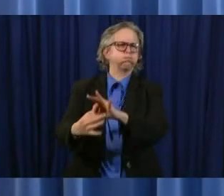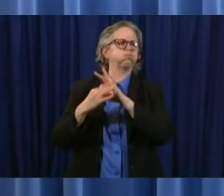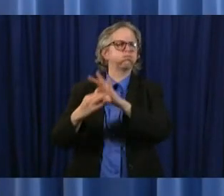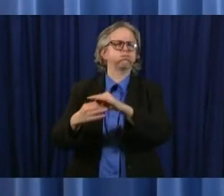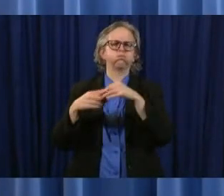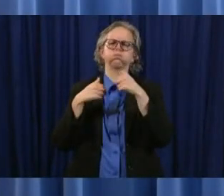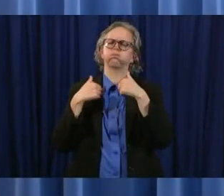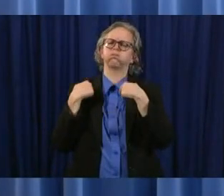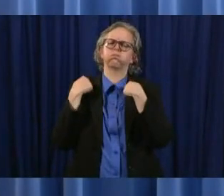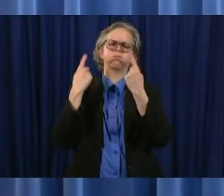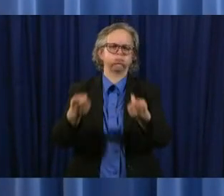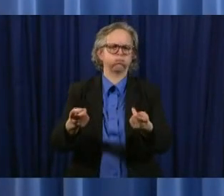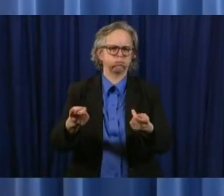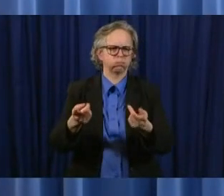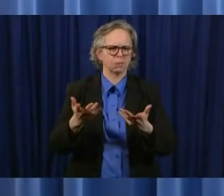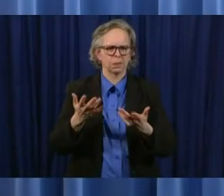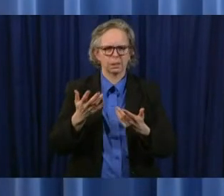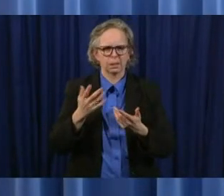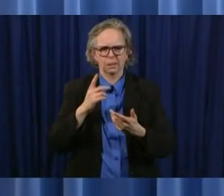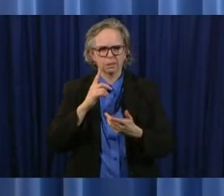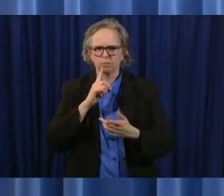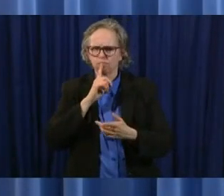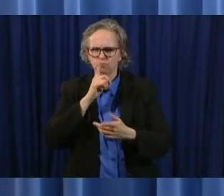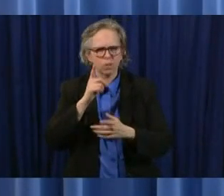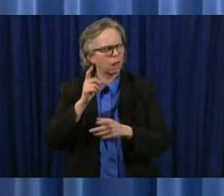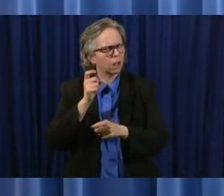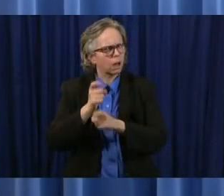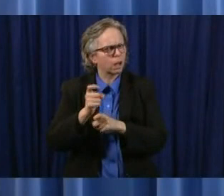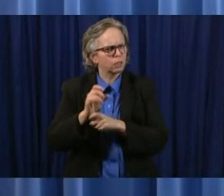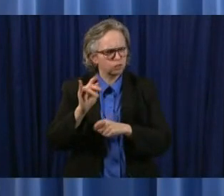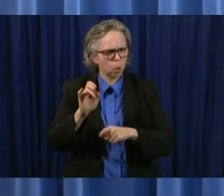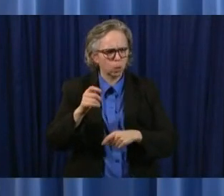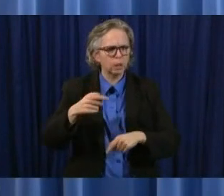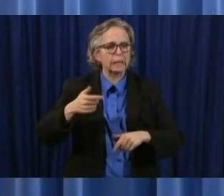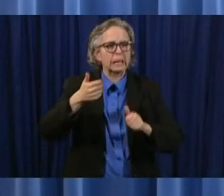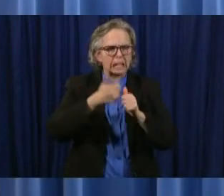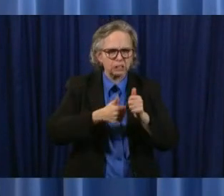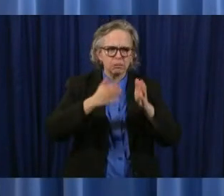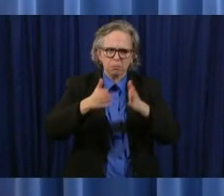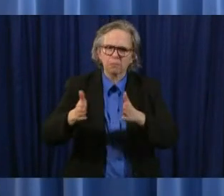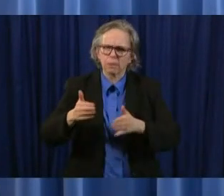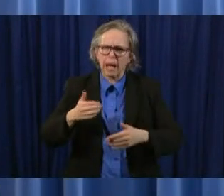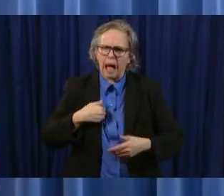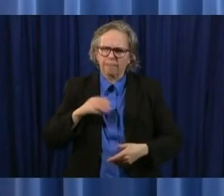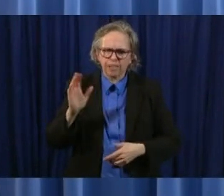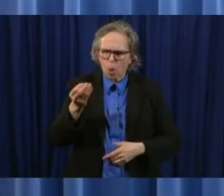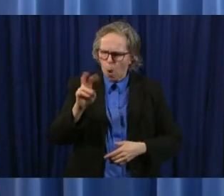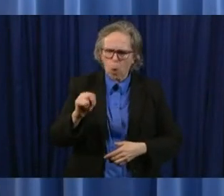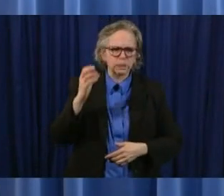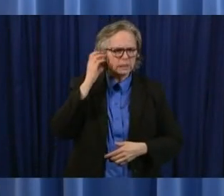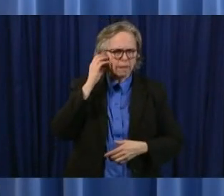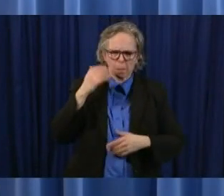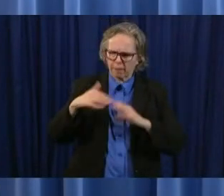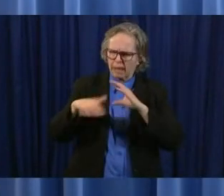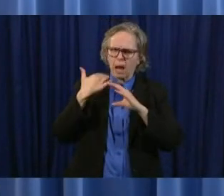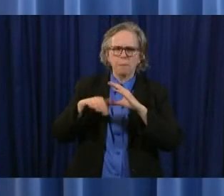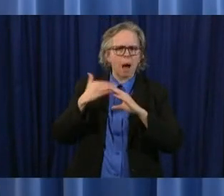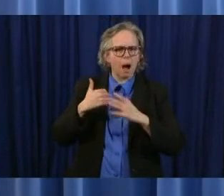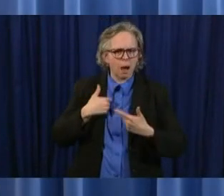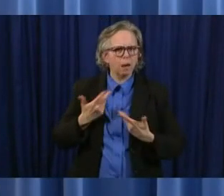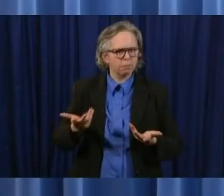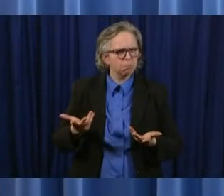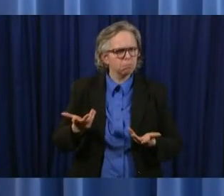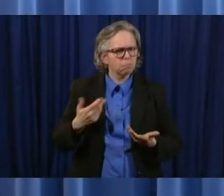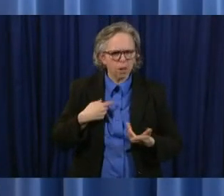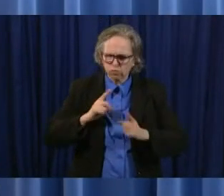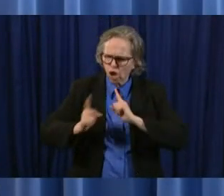but it's not a joke i think everyone's every one of them has my cell phone number every one of them has my email um i read their